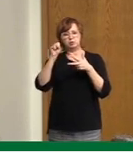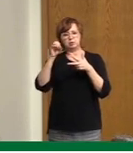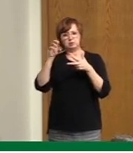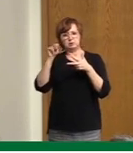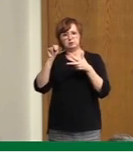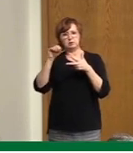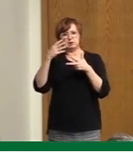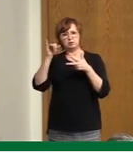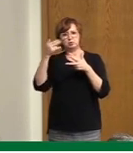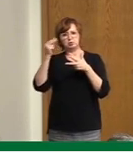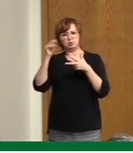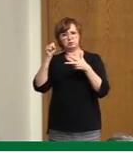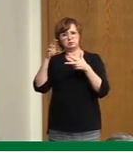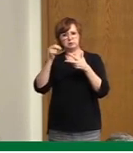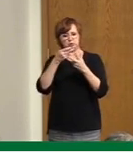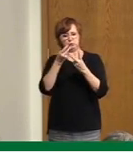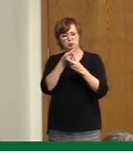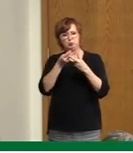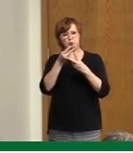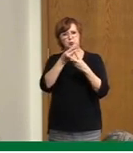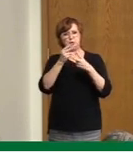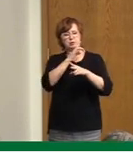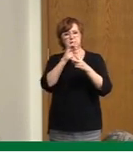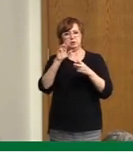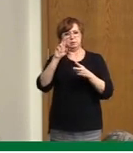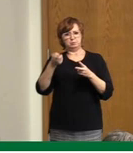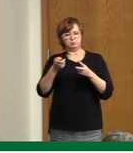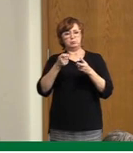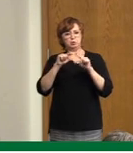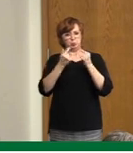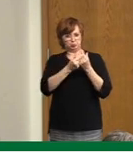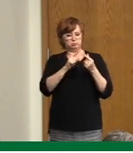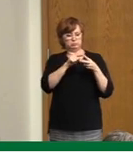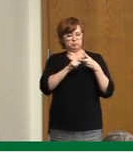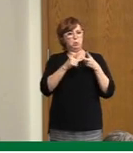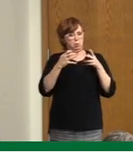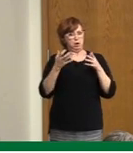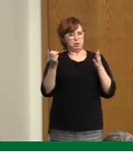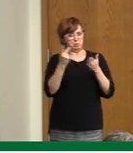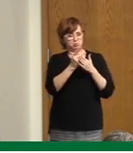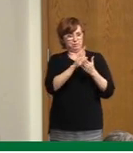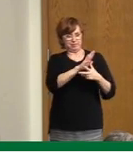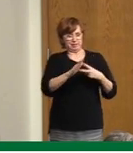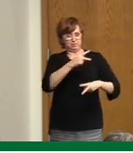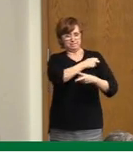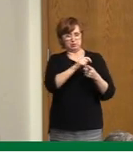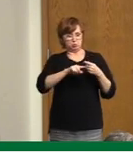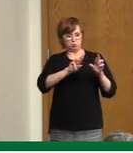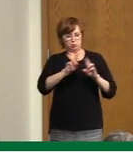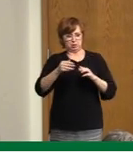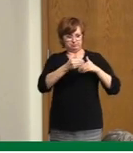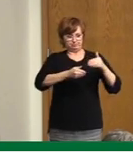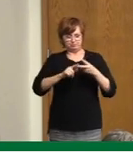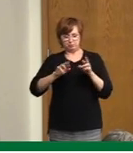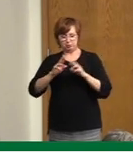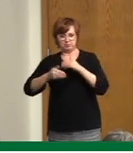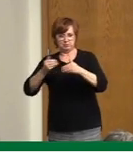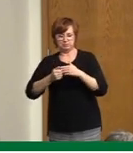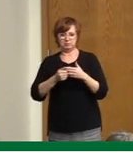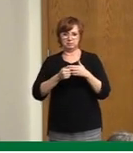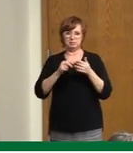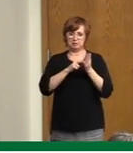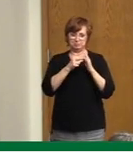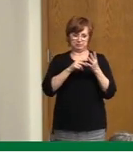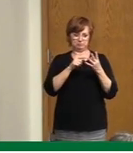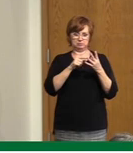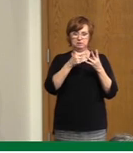This could result in more vaccines being delivered even quicker. When that occurs, we will be ready to start